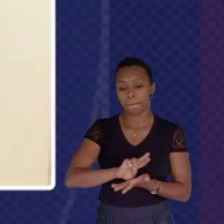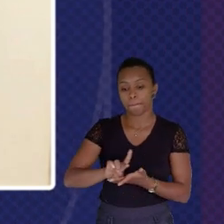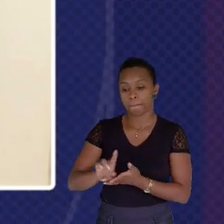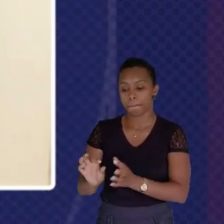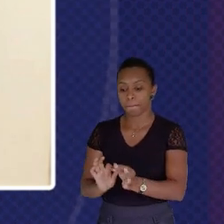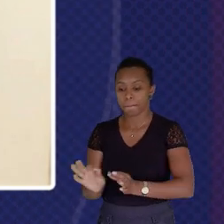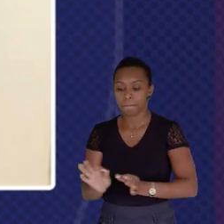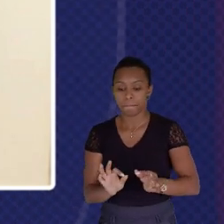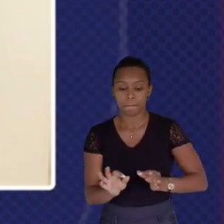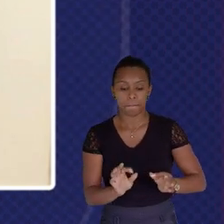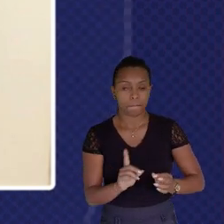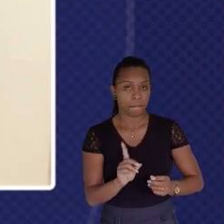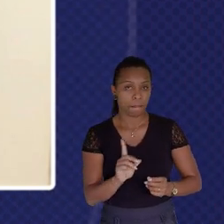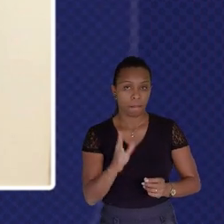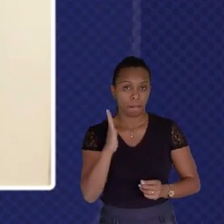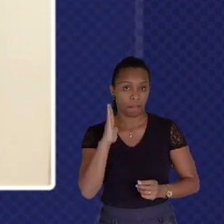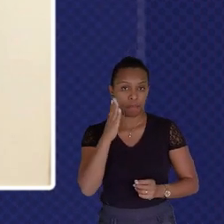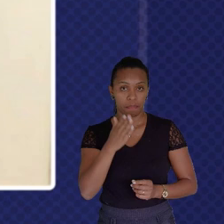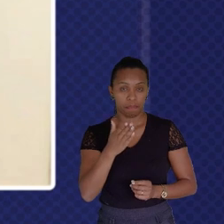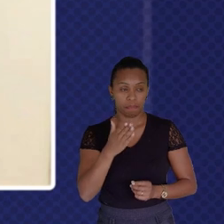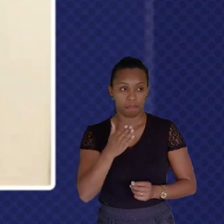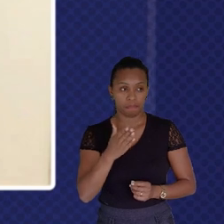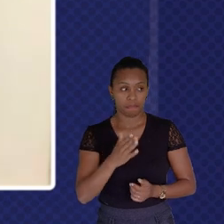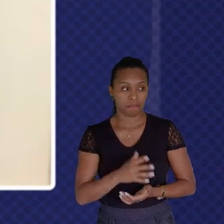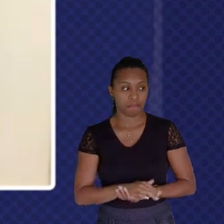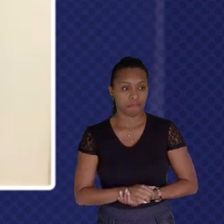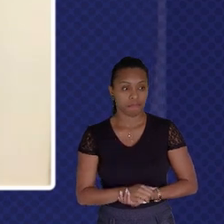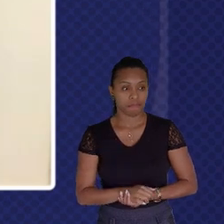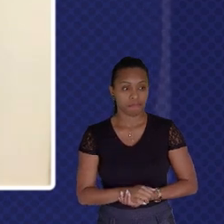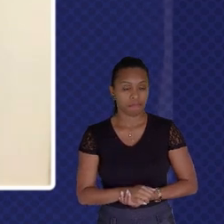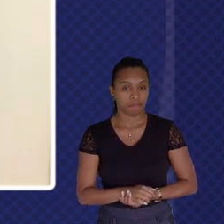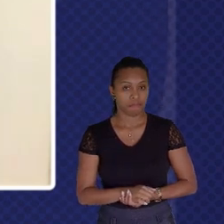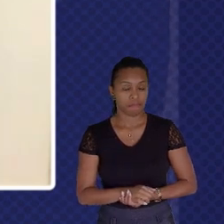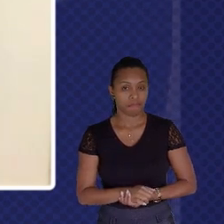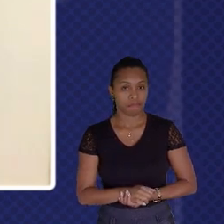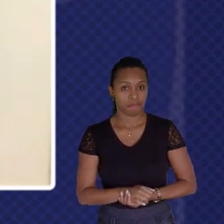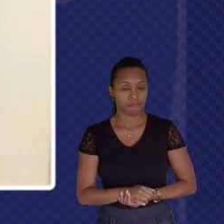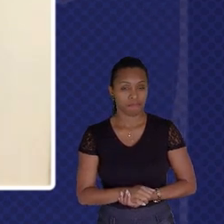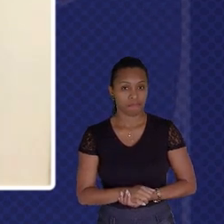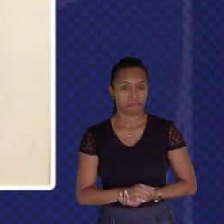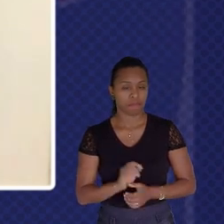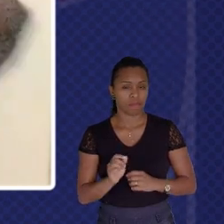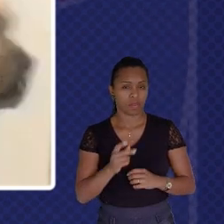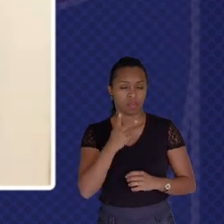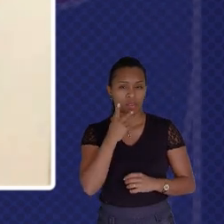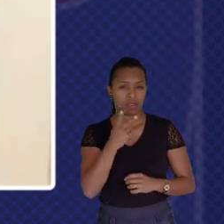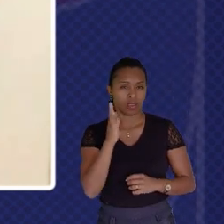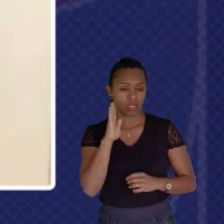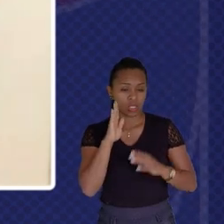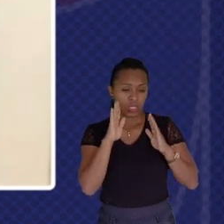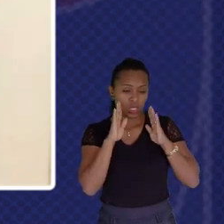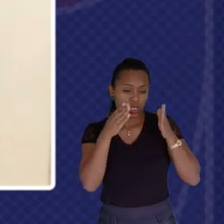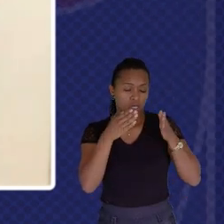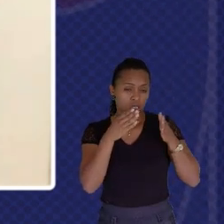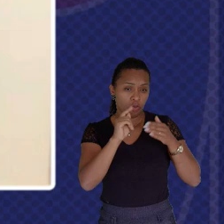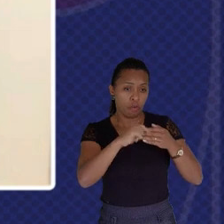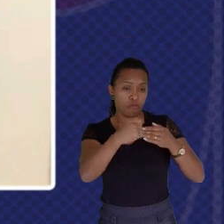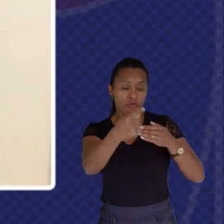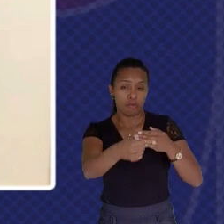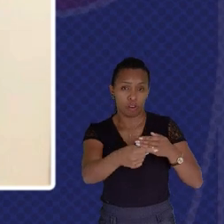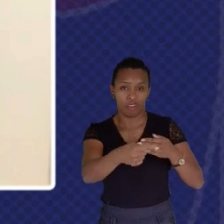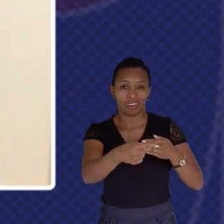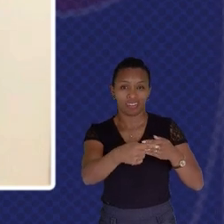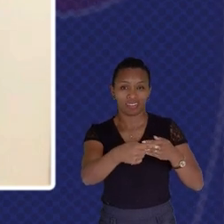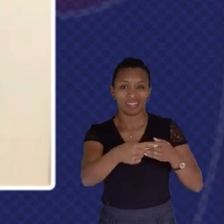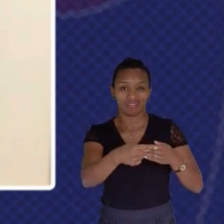And When You Talk About Being Outcomes Driven Is Looking At What The Vision Is And Just Working With